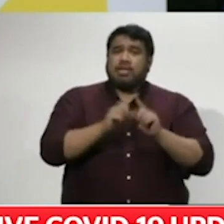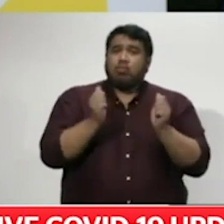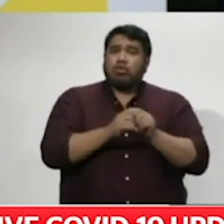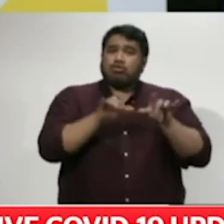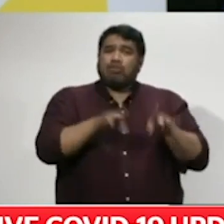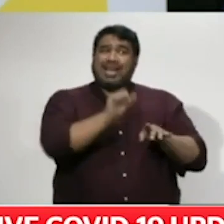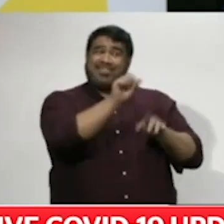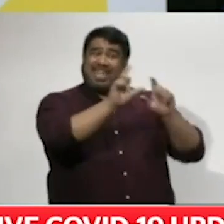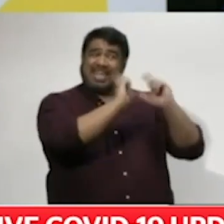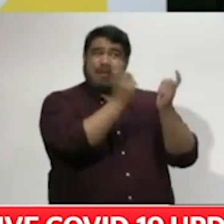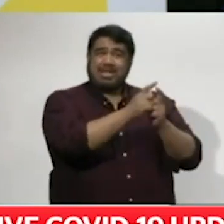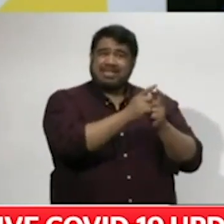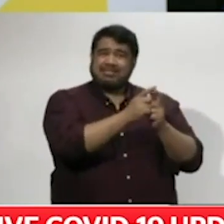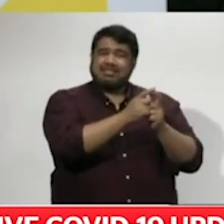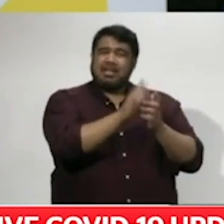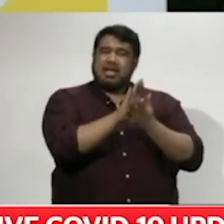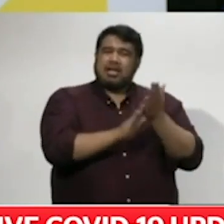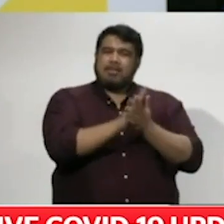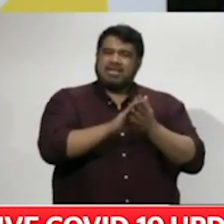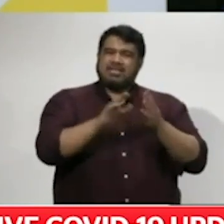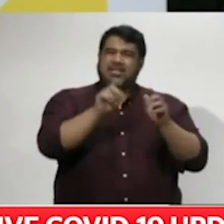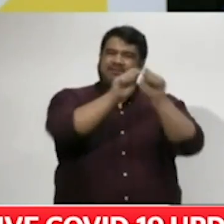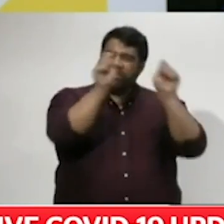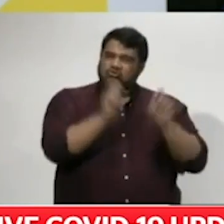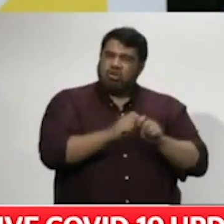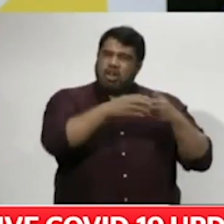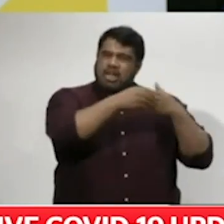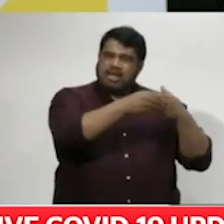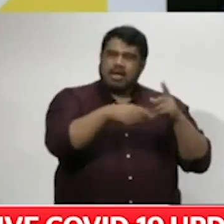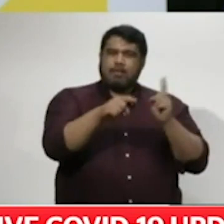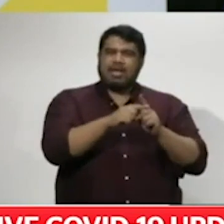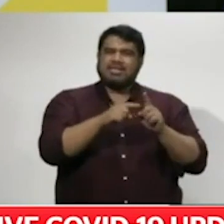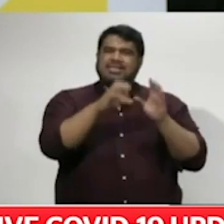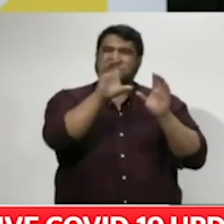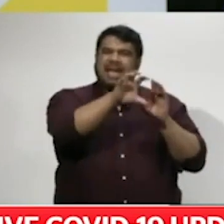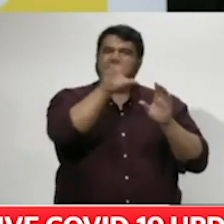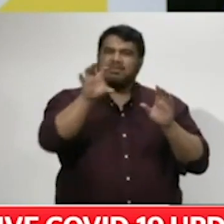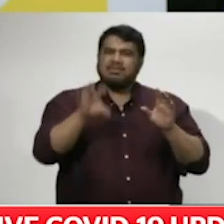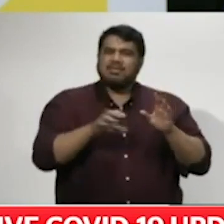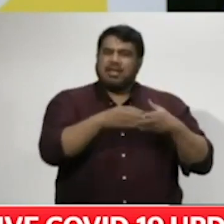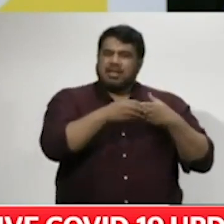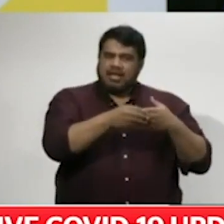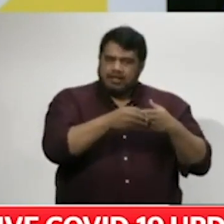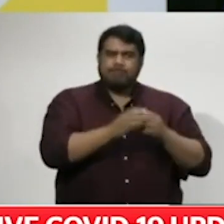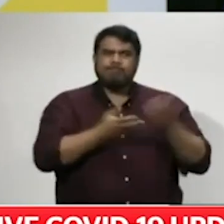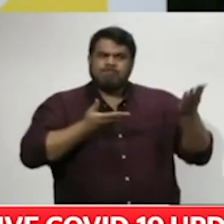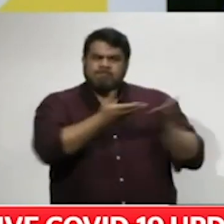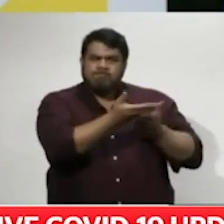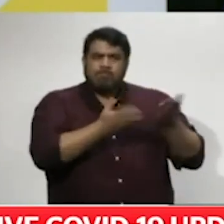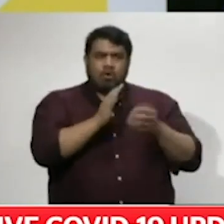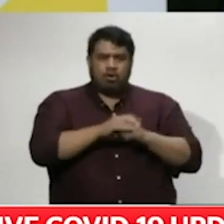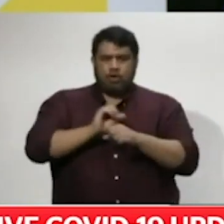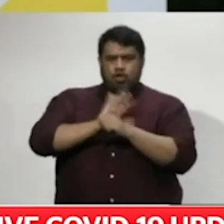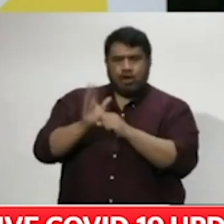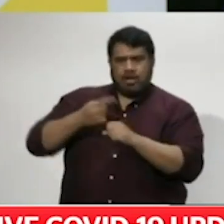Australia's state and federal leaders to discuss our experience with COVID-19 on both sides of the ditch, what we can